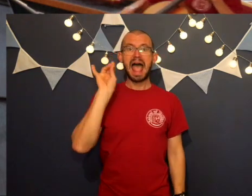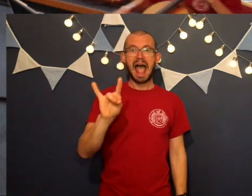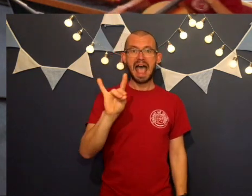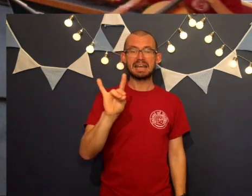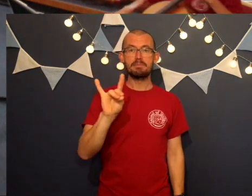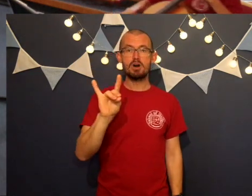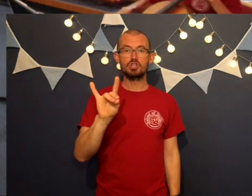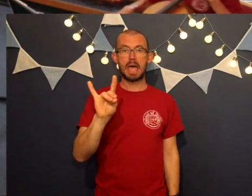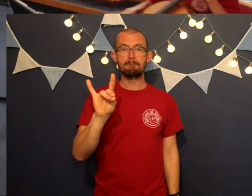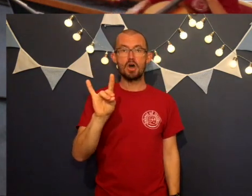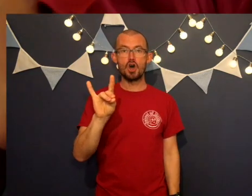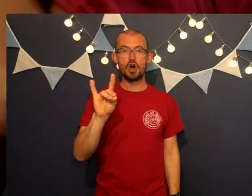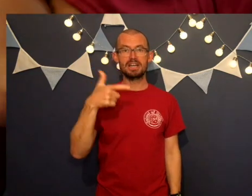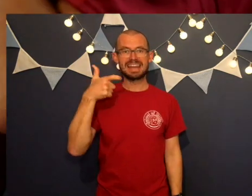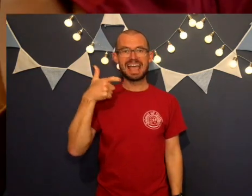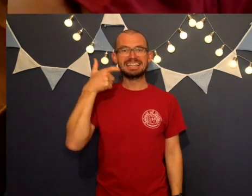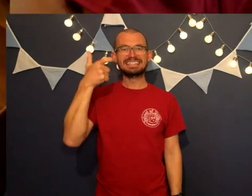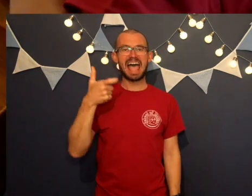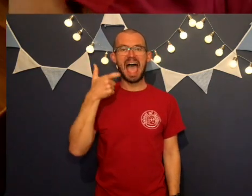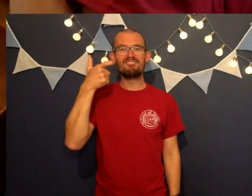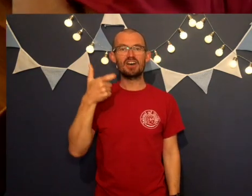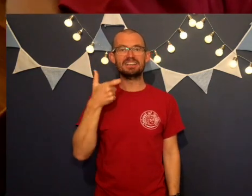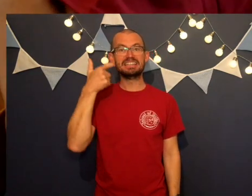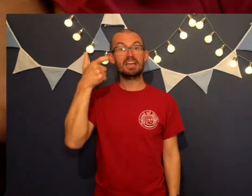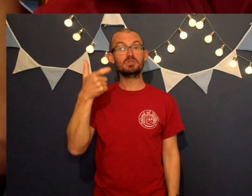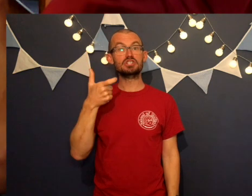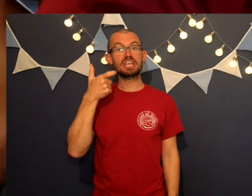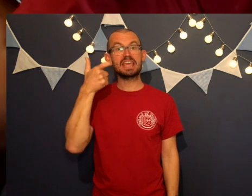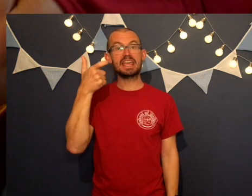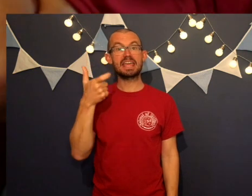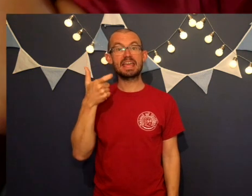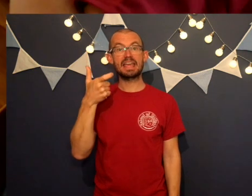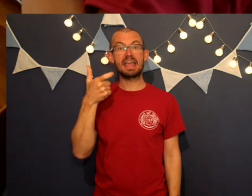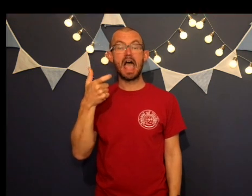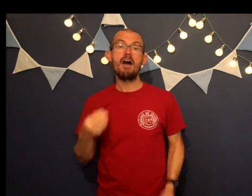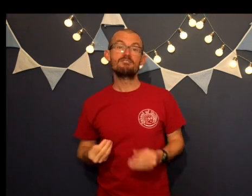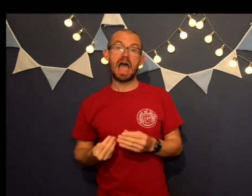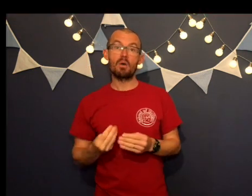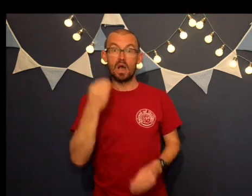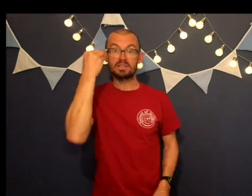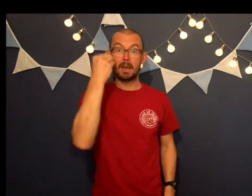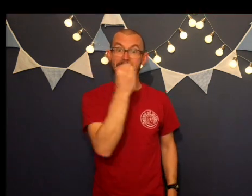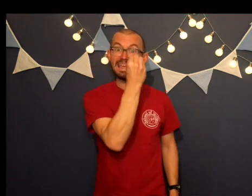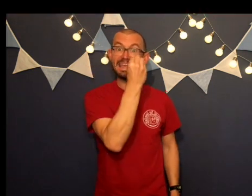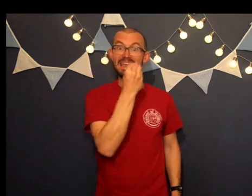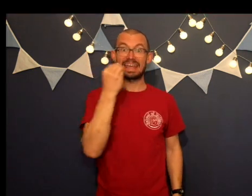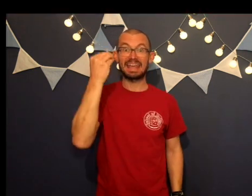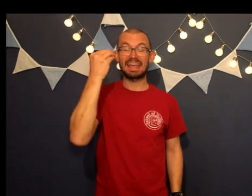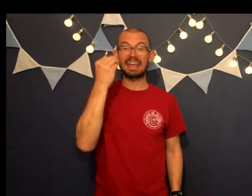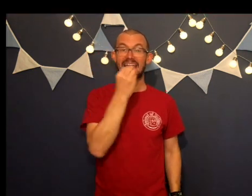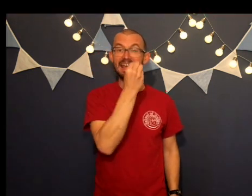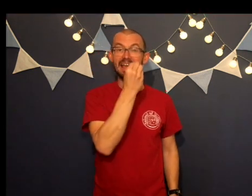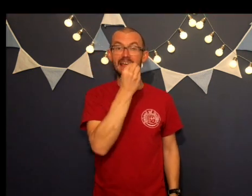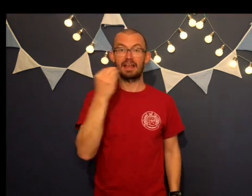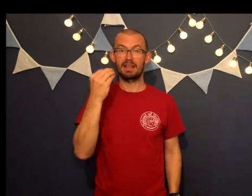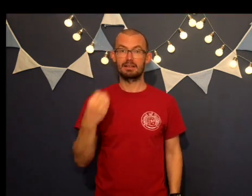Animals are born, daffodils cheer, flowers appear.